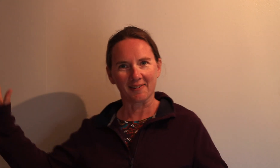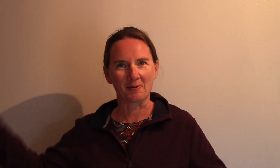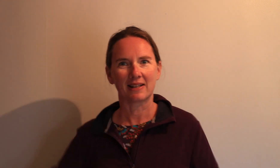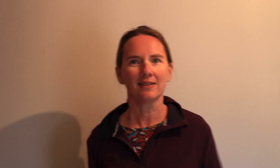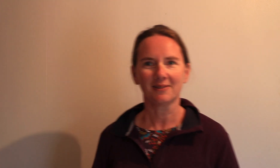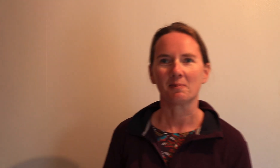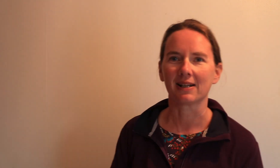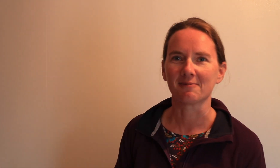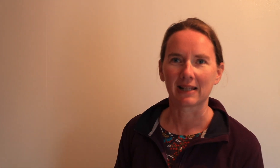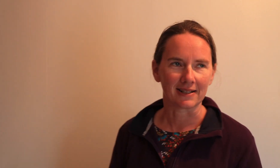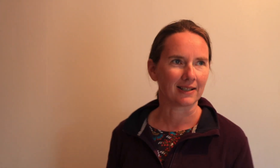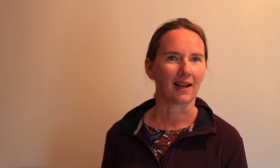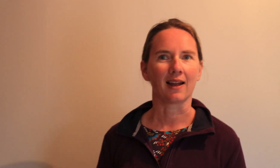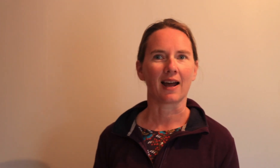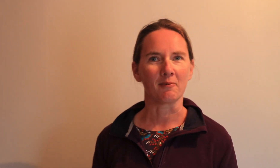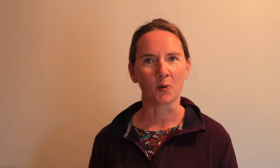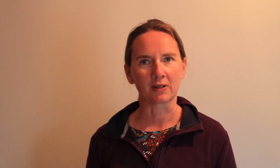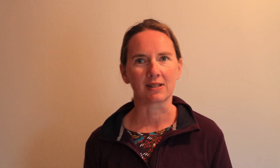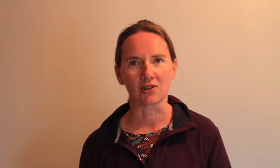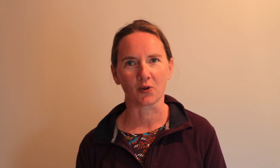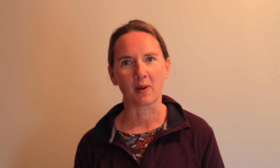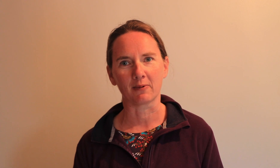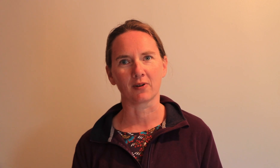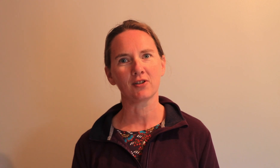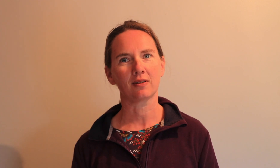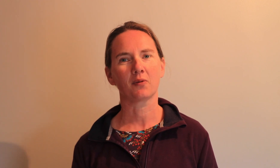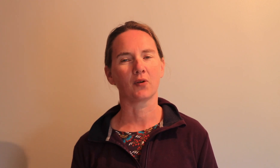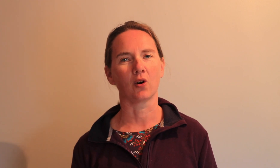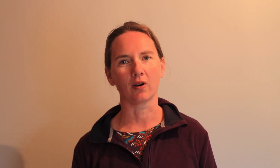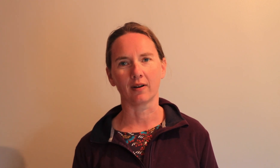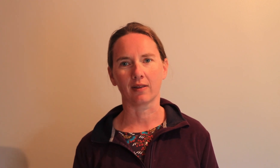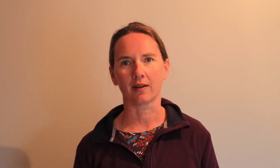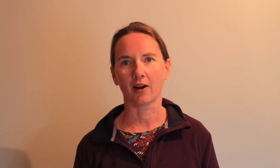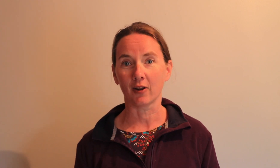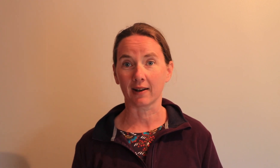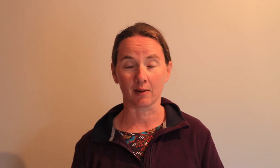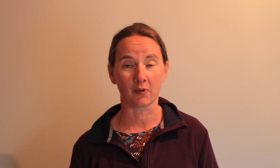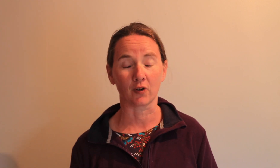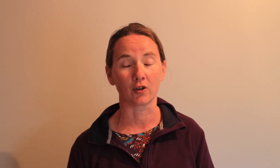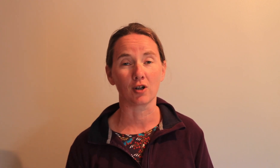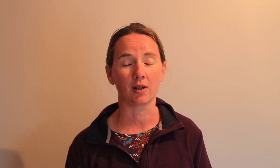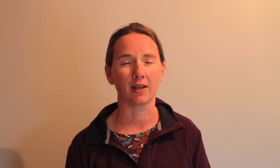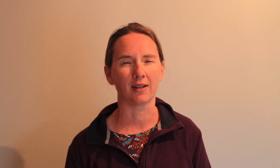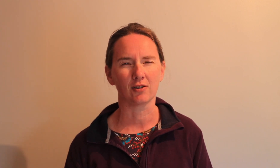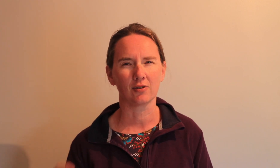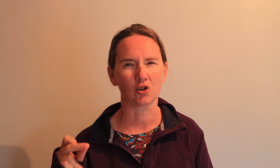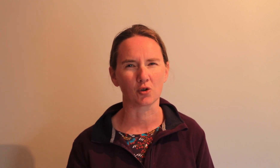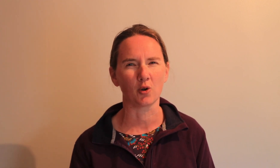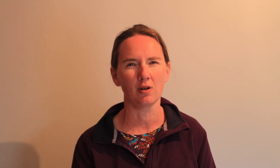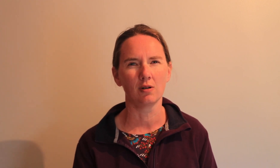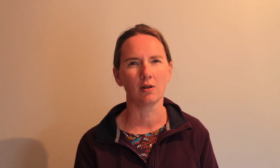hey everyone my name is Glenda and I'm hoping to teach you the memory verse for the holiday club for a